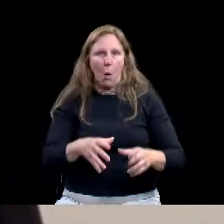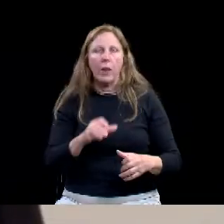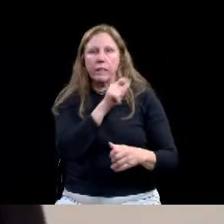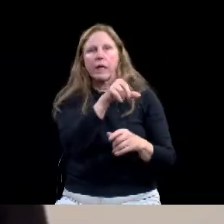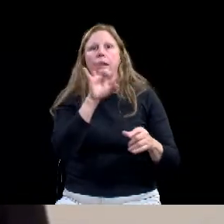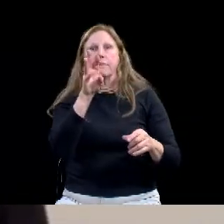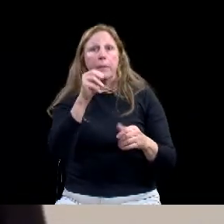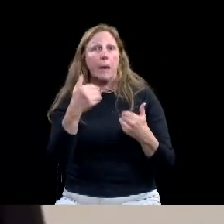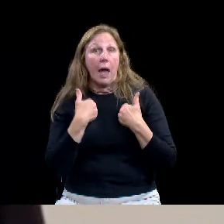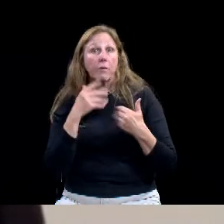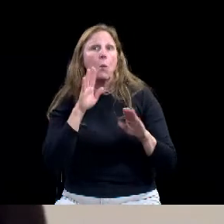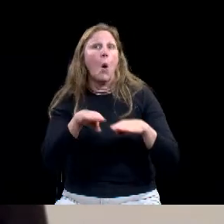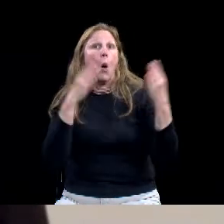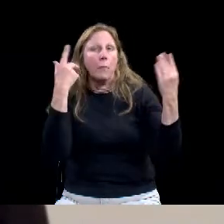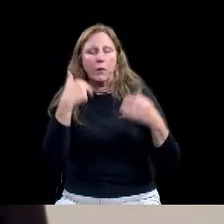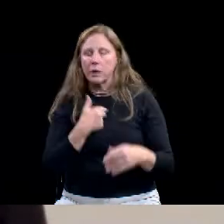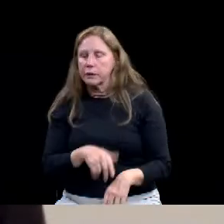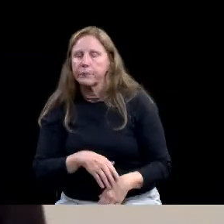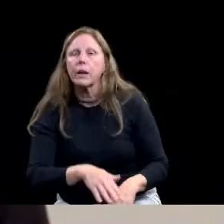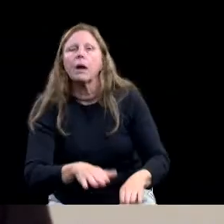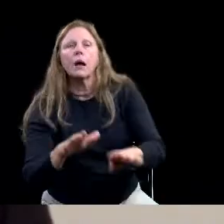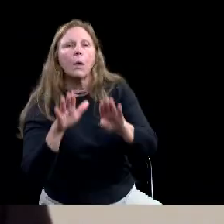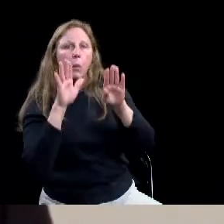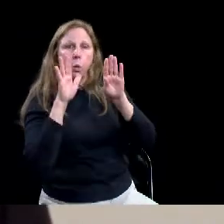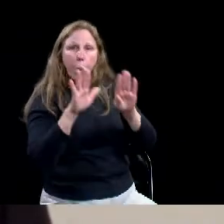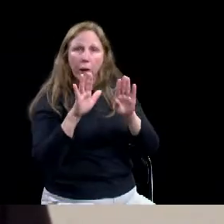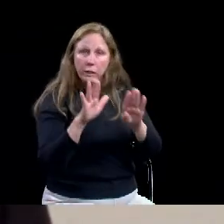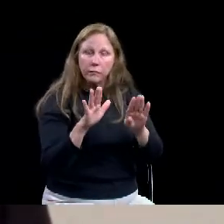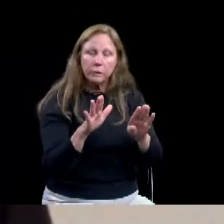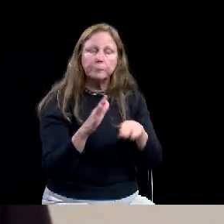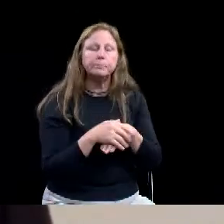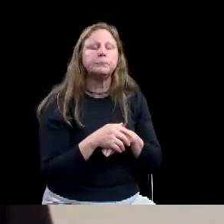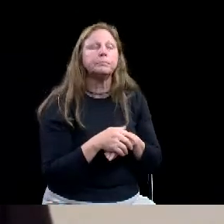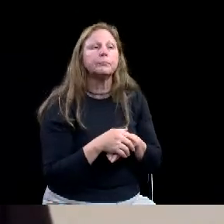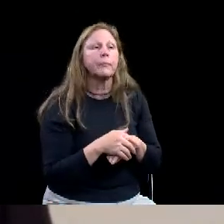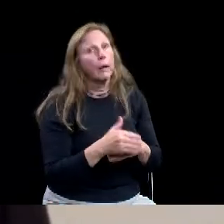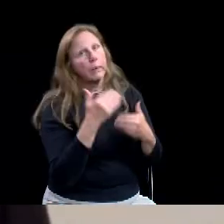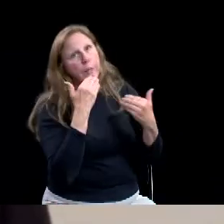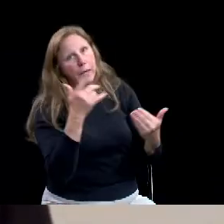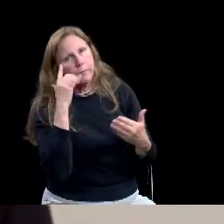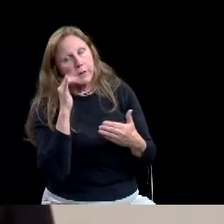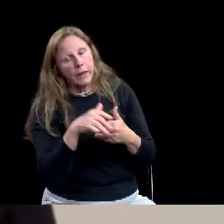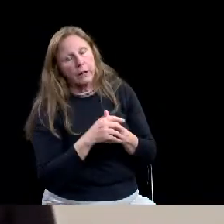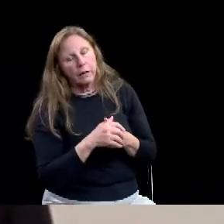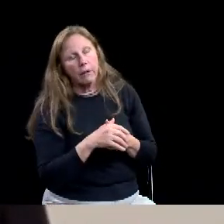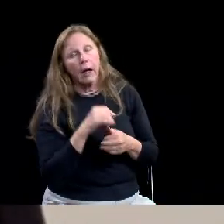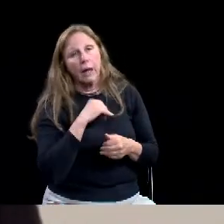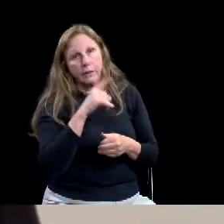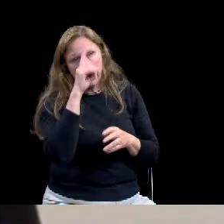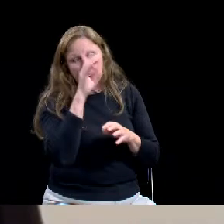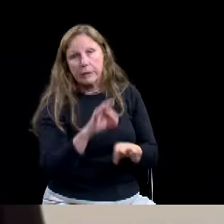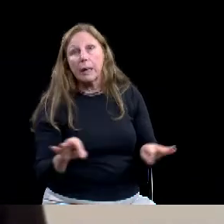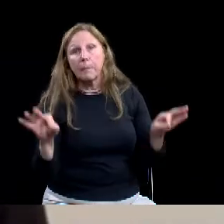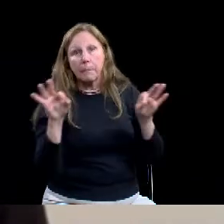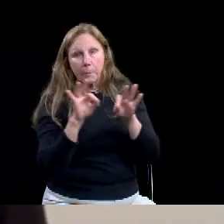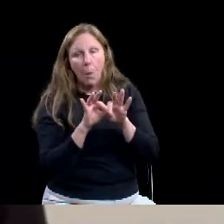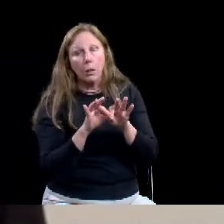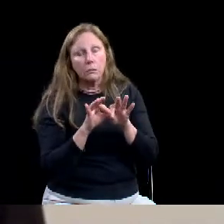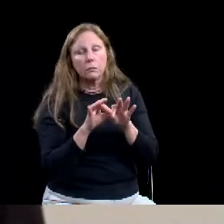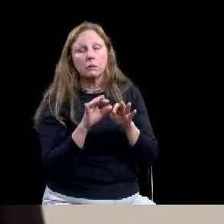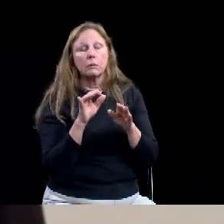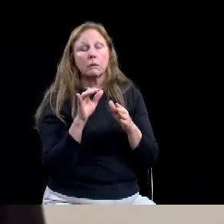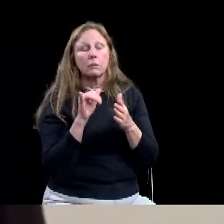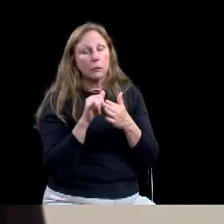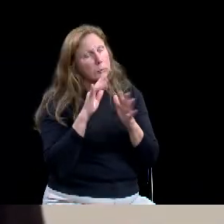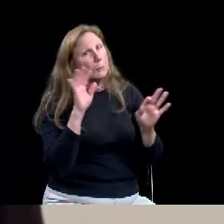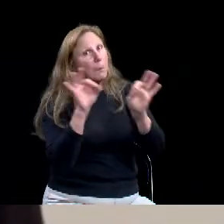important and imperative that we are looking at, um, how the assistance that we could get help from FEMA, uh,